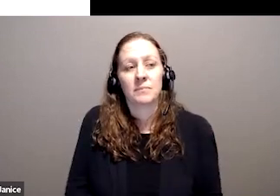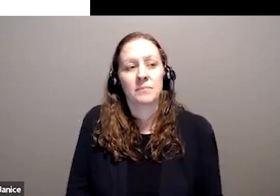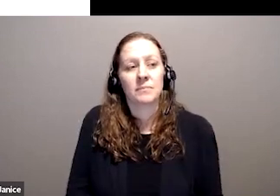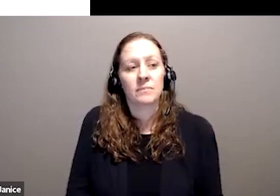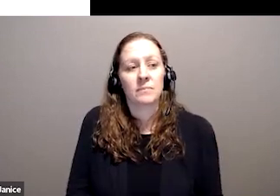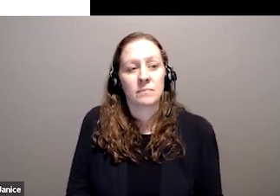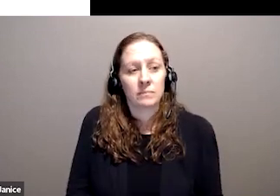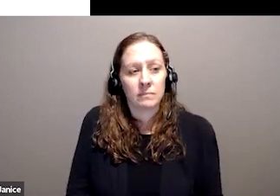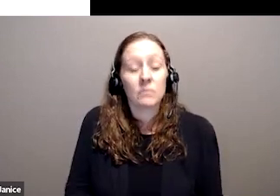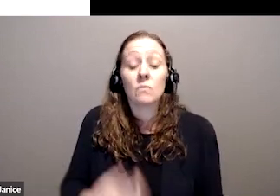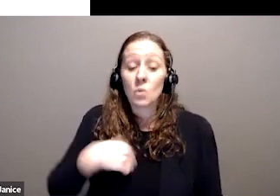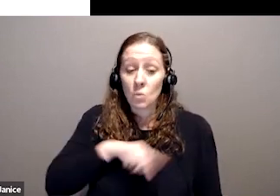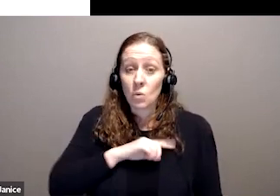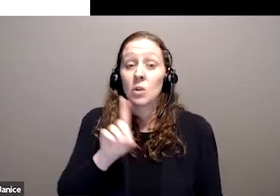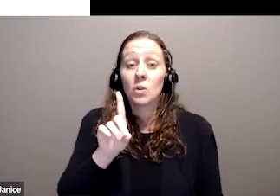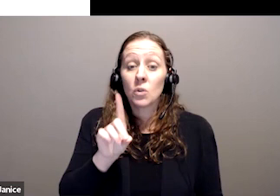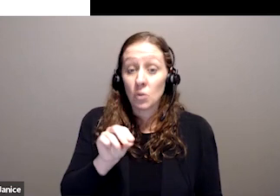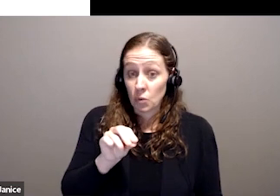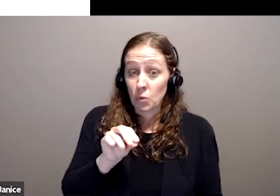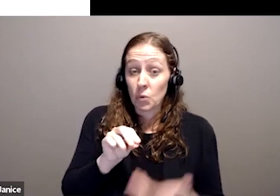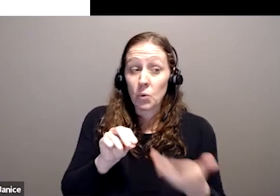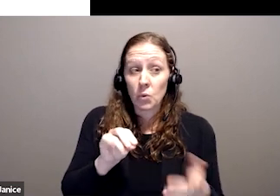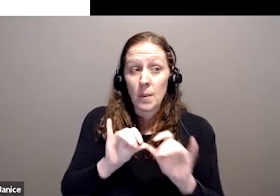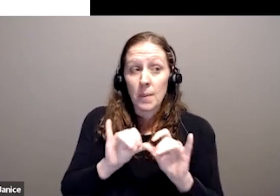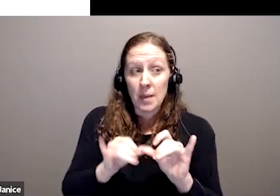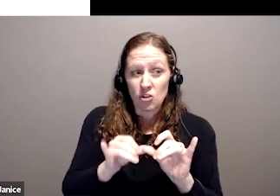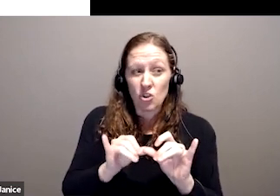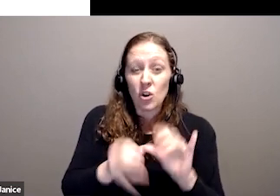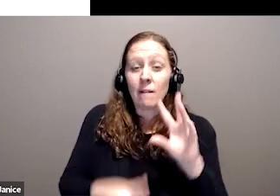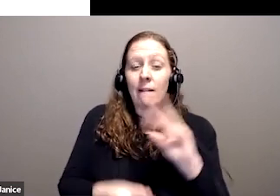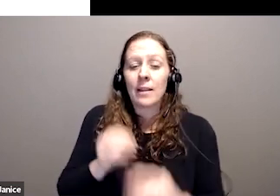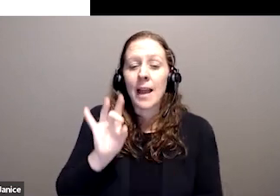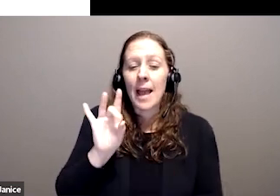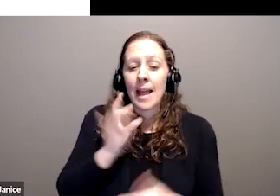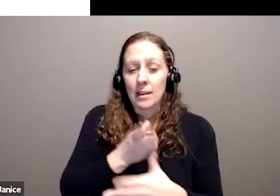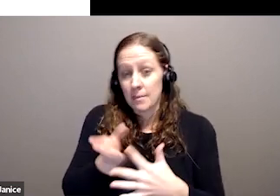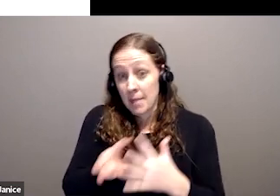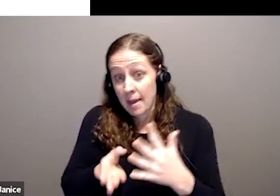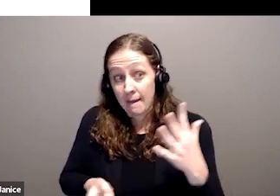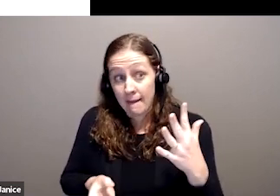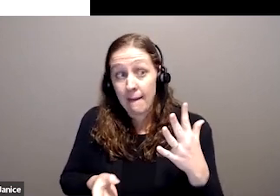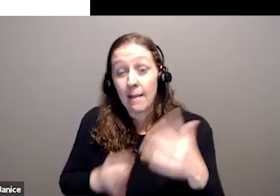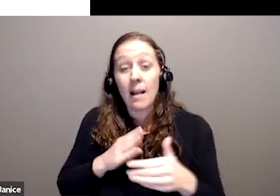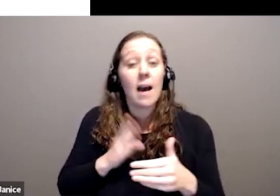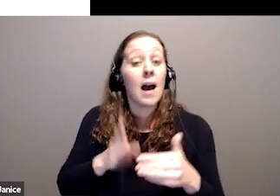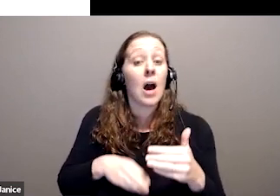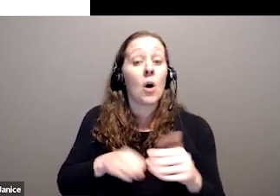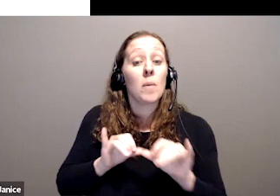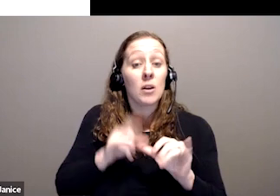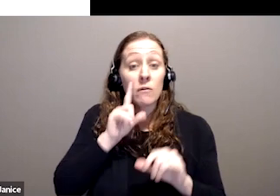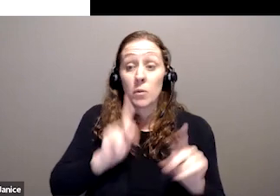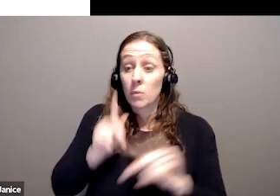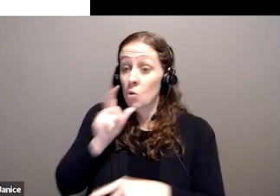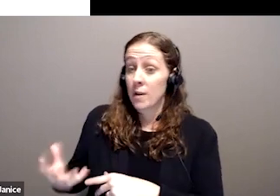measure outcomes across the eight domains listed there. And the outcomes are measured not just for participants,